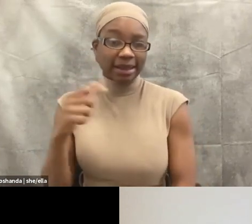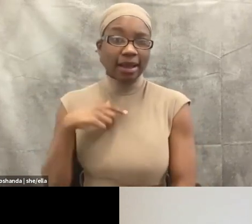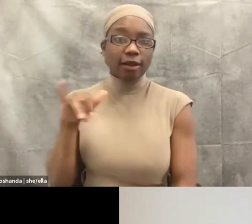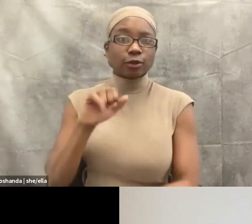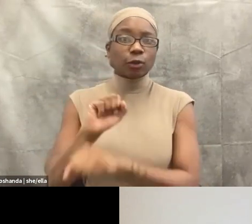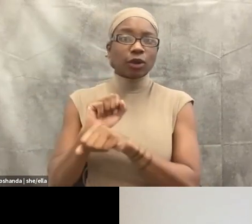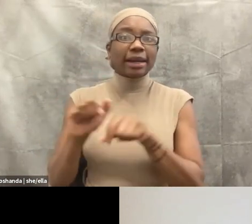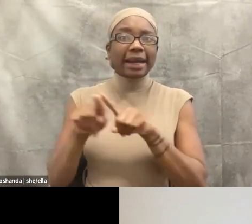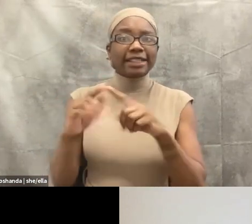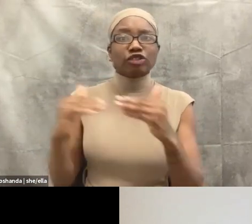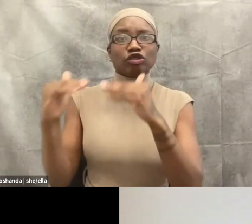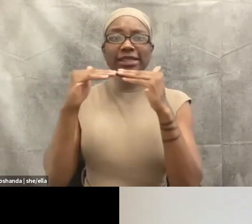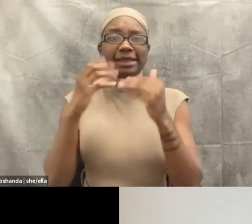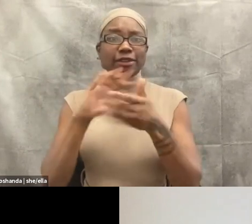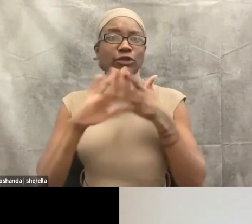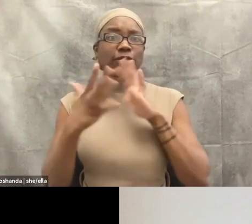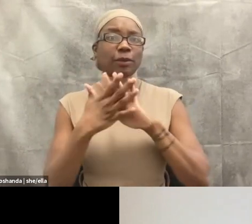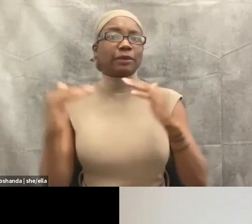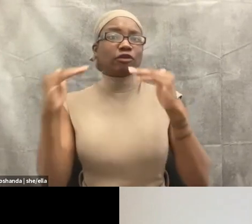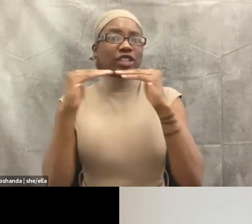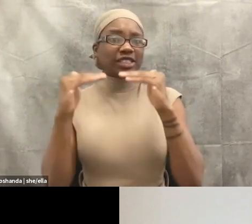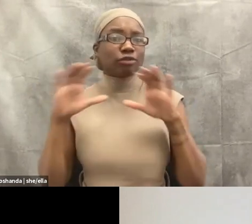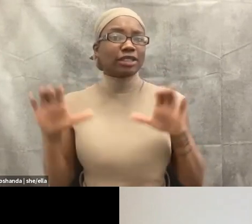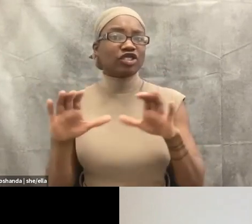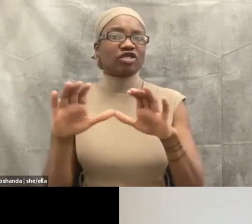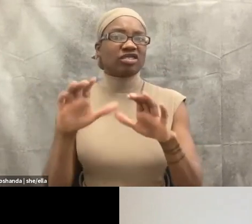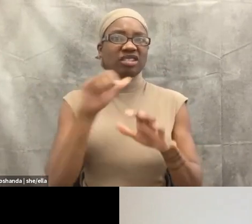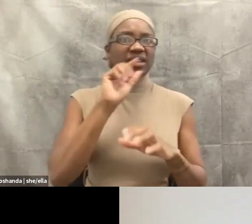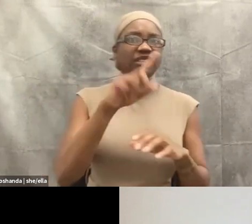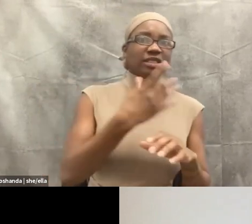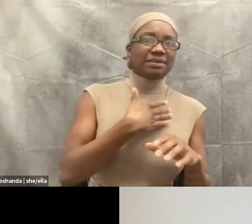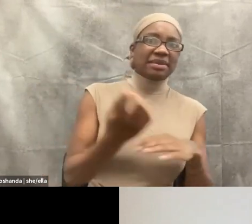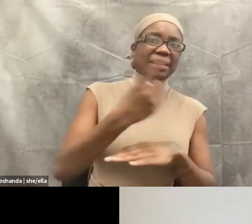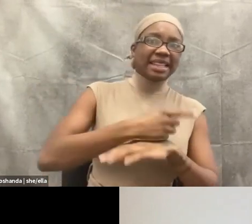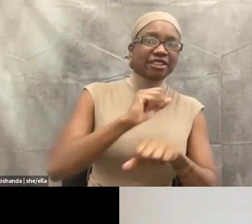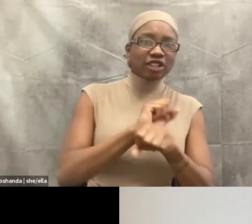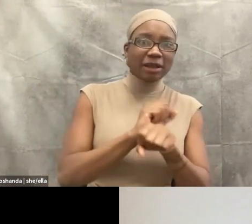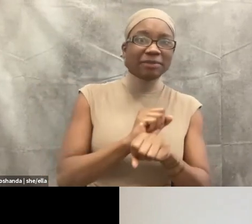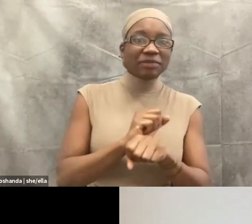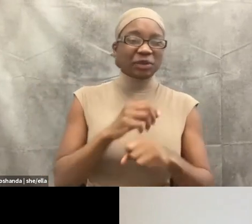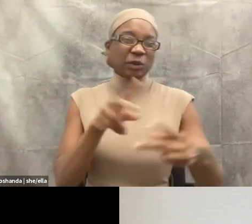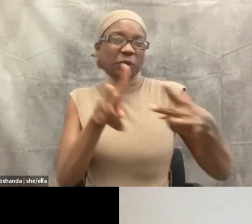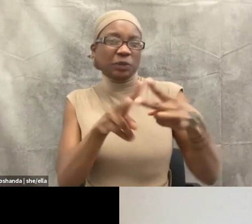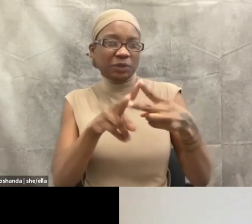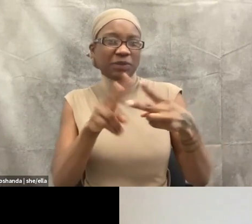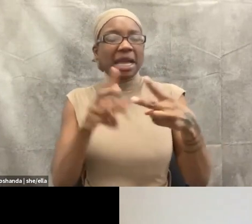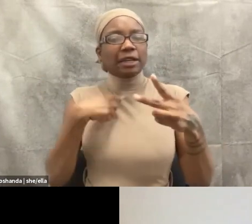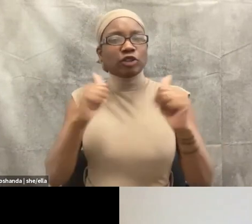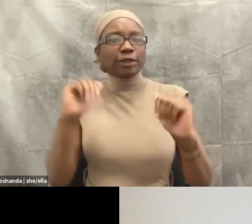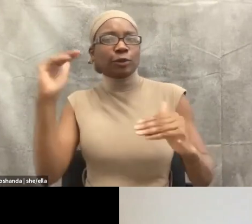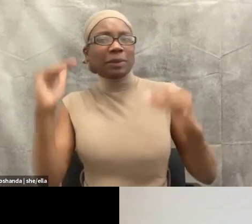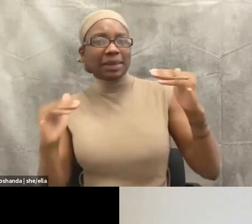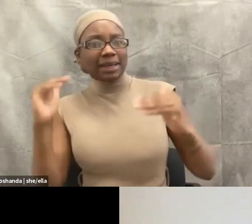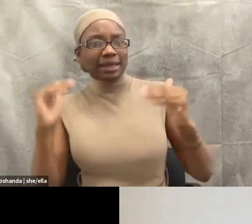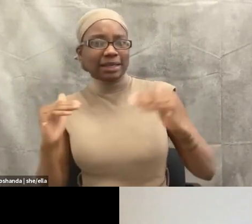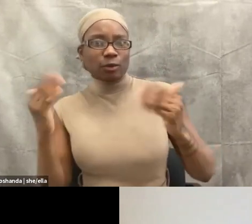things, I'm trying to balance what I see as freedom in my restorative justice and transformative justice work and what I see as working within a very